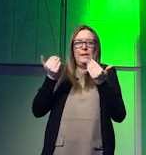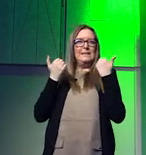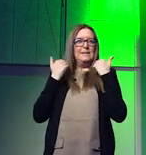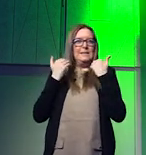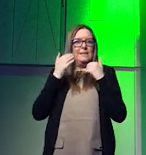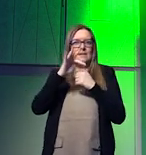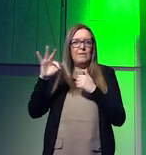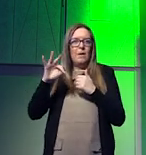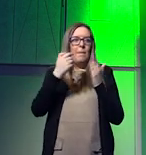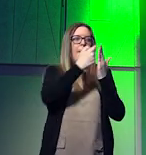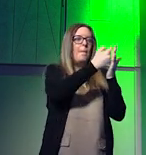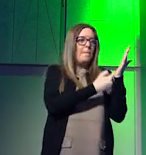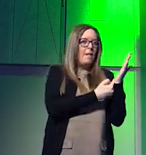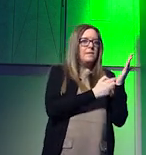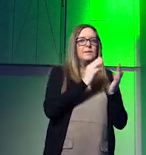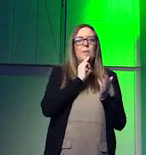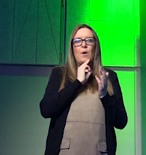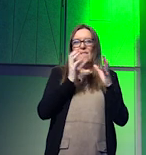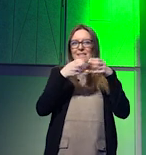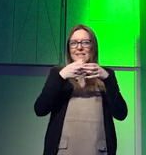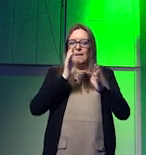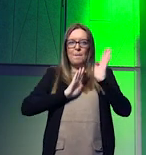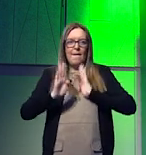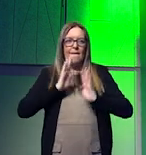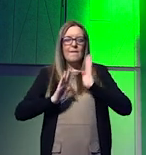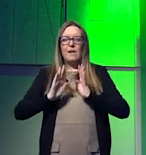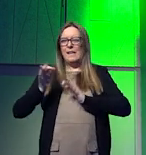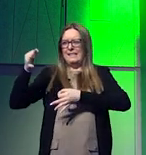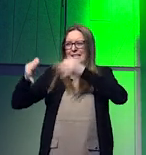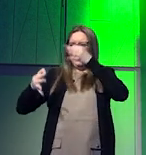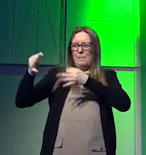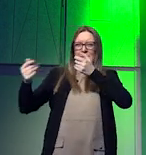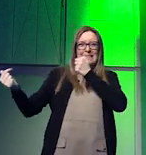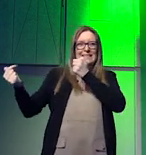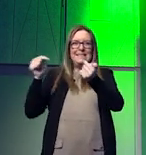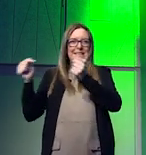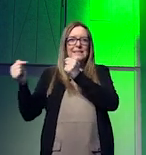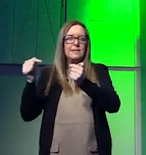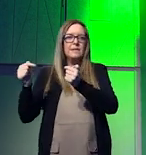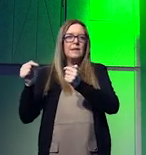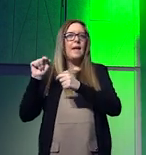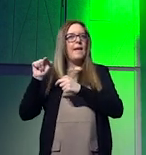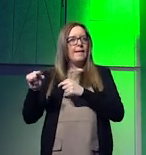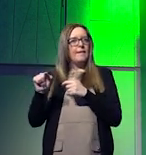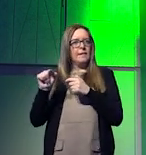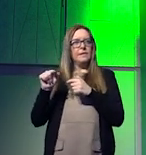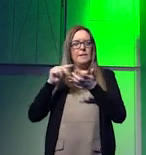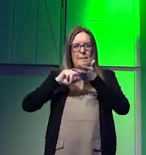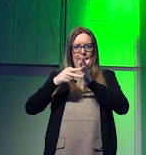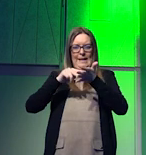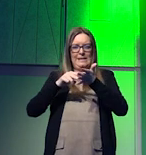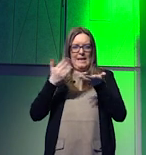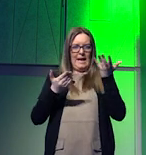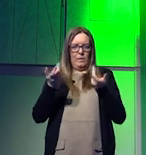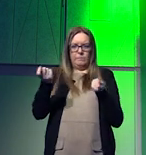policies our private sector behaviors our democratic debates and our de-risking plans regarding how to